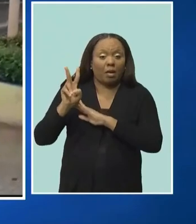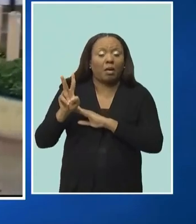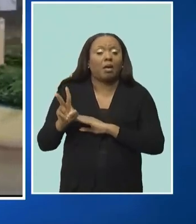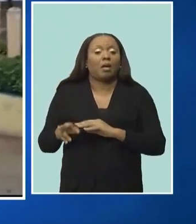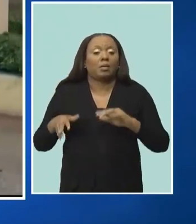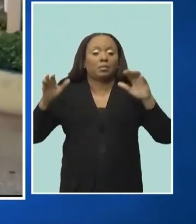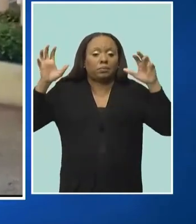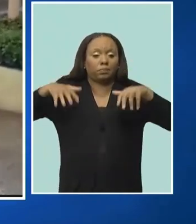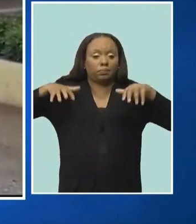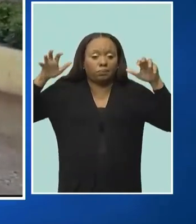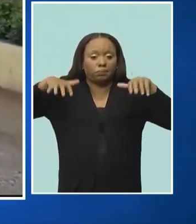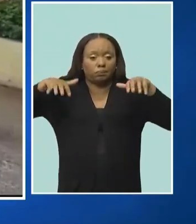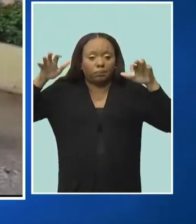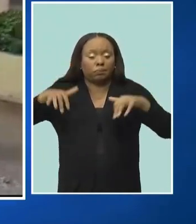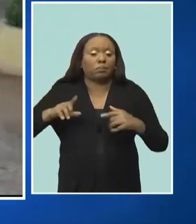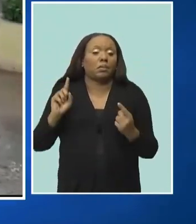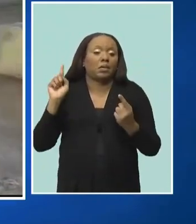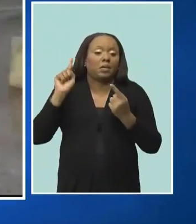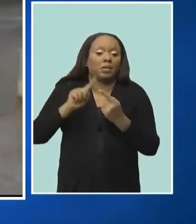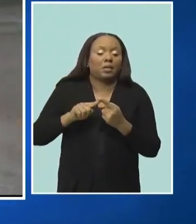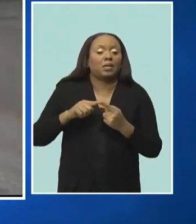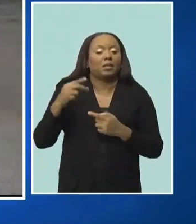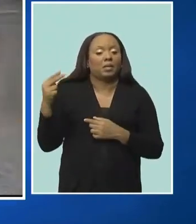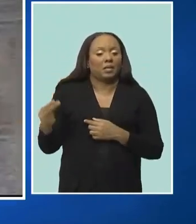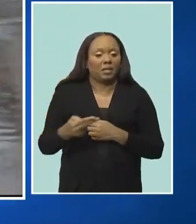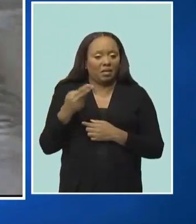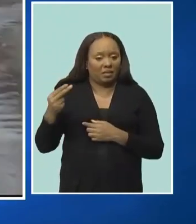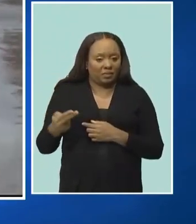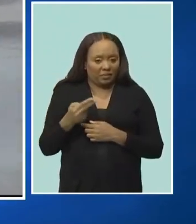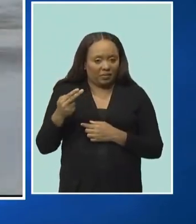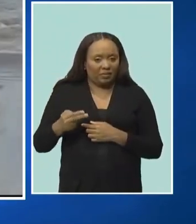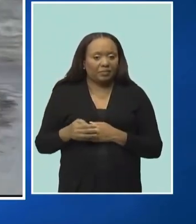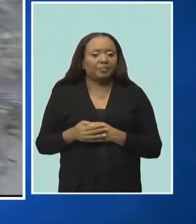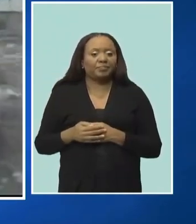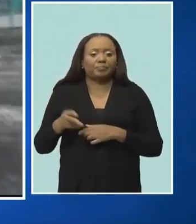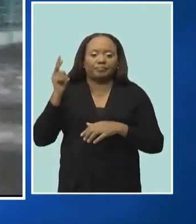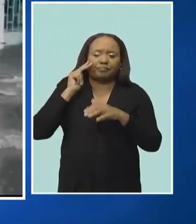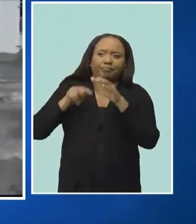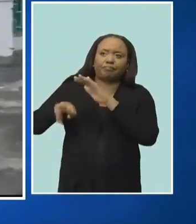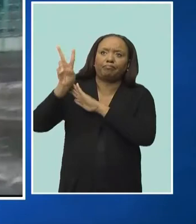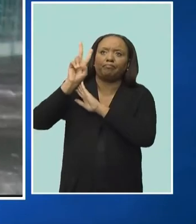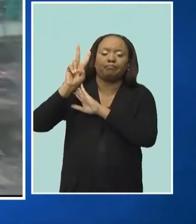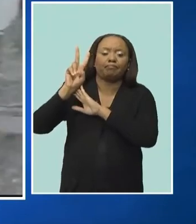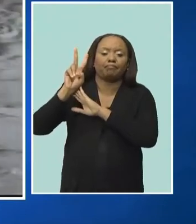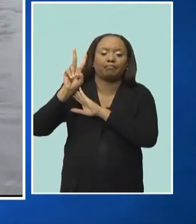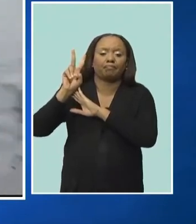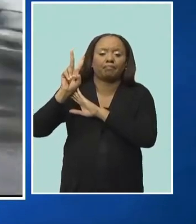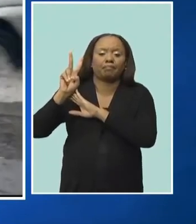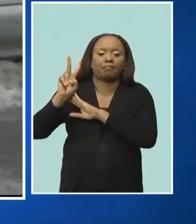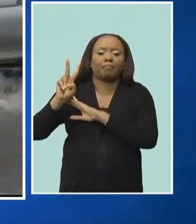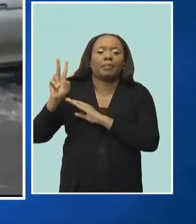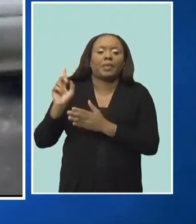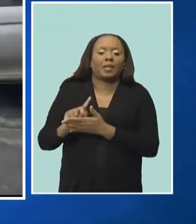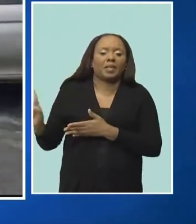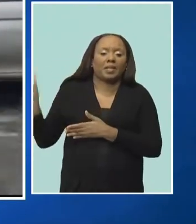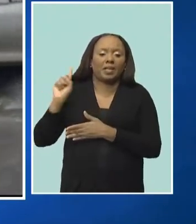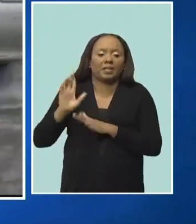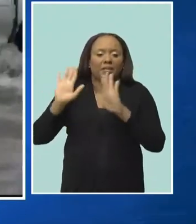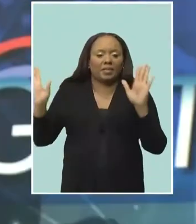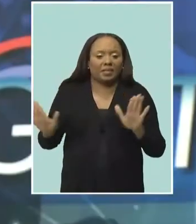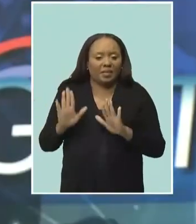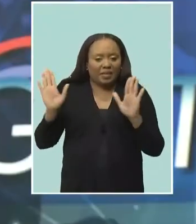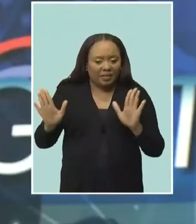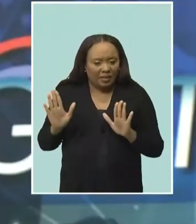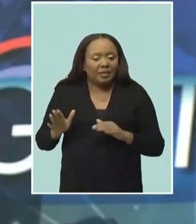The Barbados Meteorological Services has forecast that wet conditions are expected across the island until Thursday.